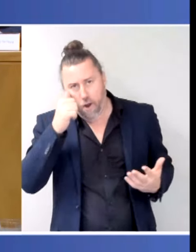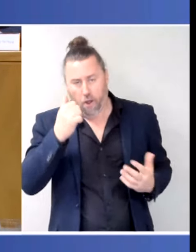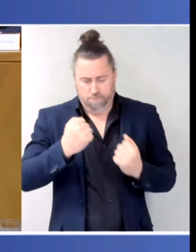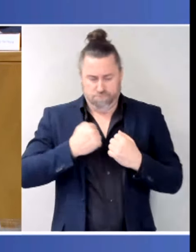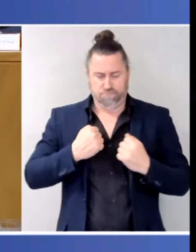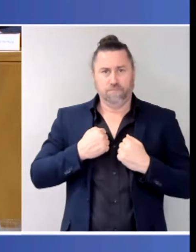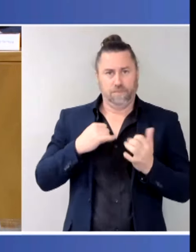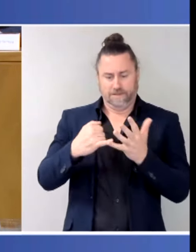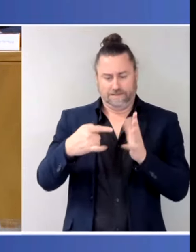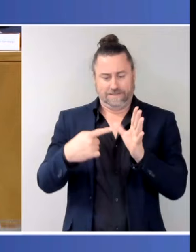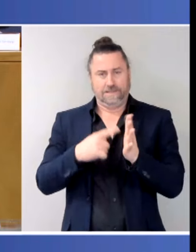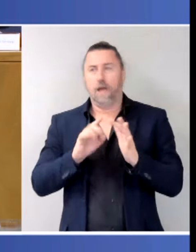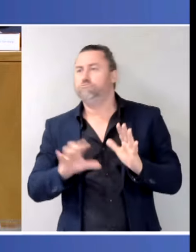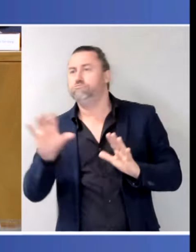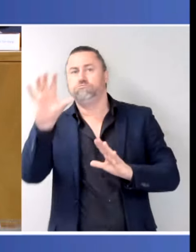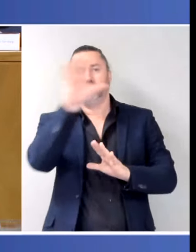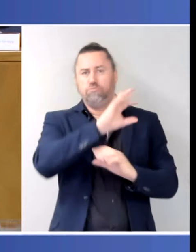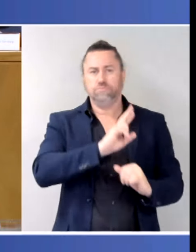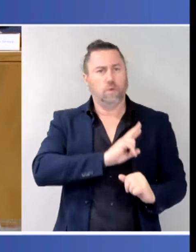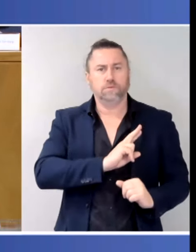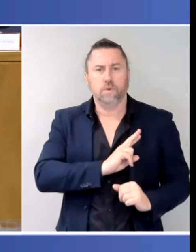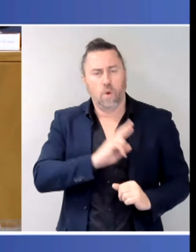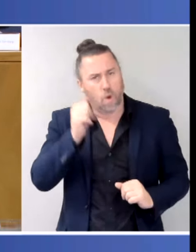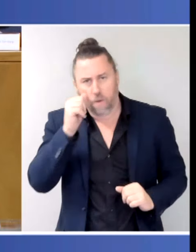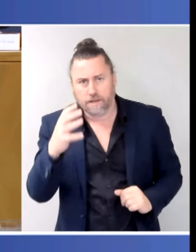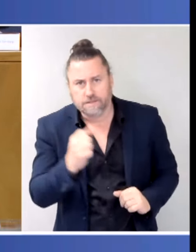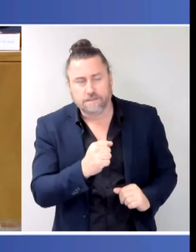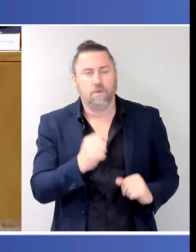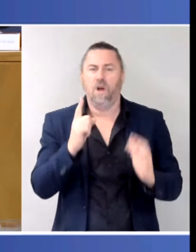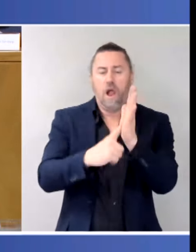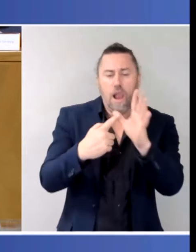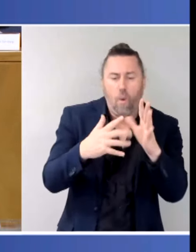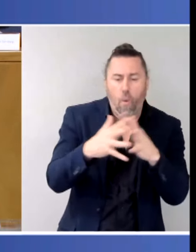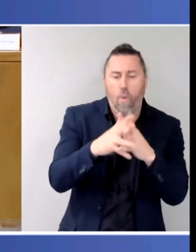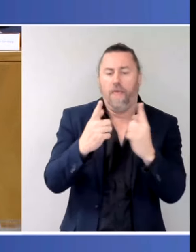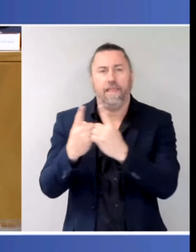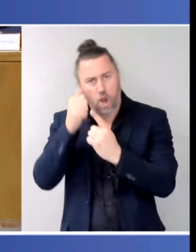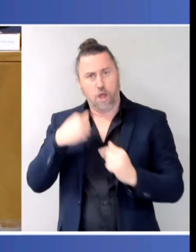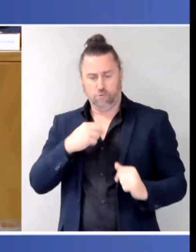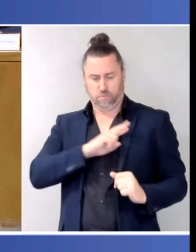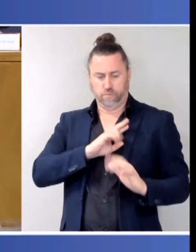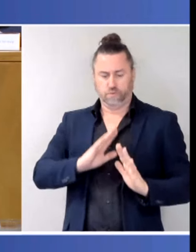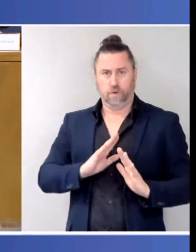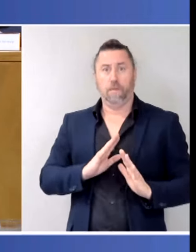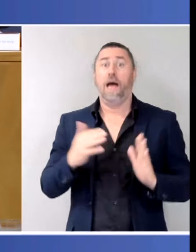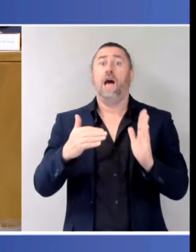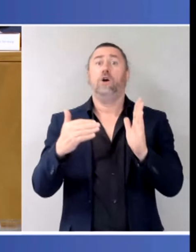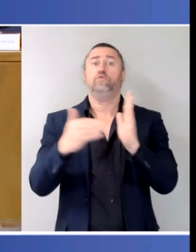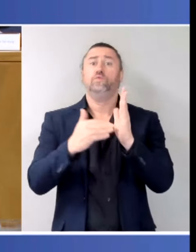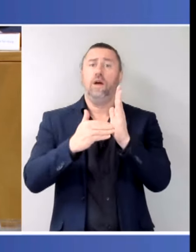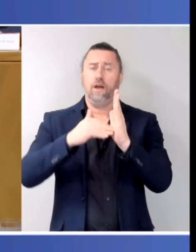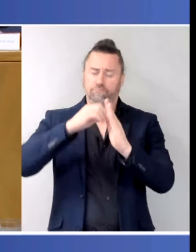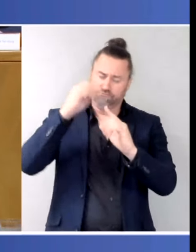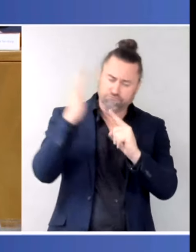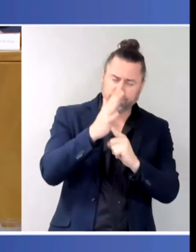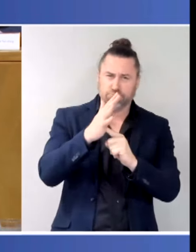different areas, particularly when it comes to our justice systems. But what's important out of today is what we are looking at picking up some of that best